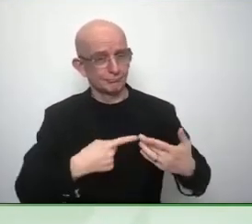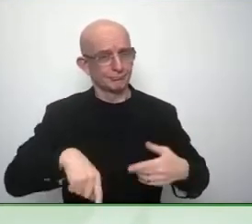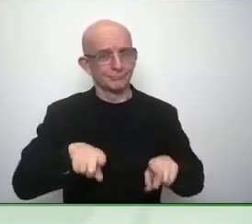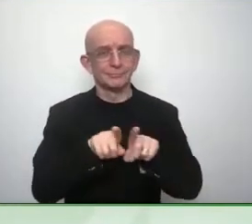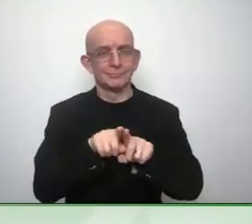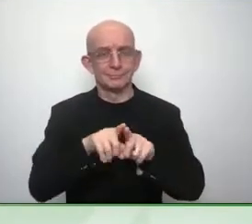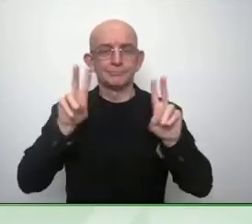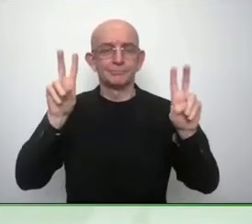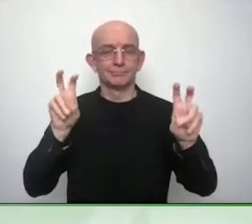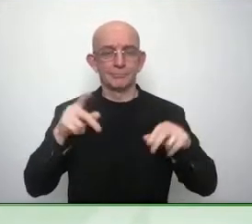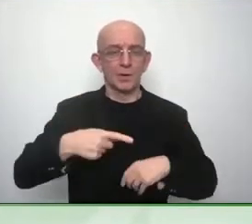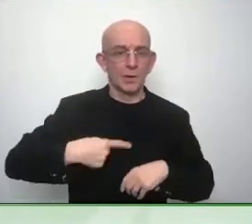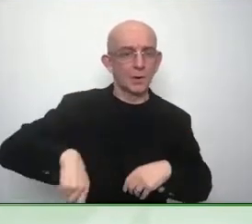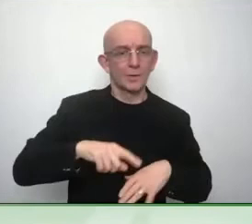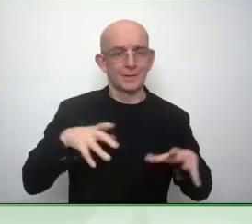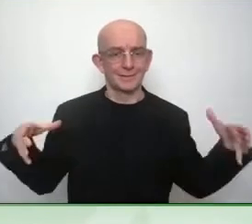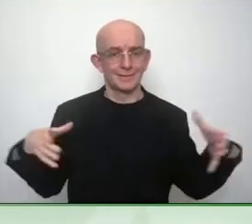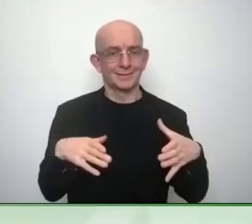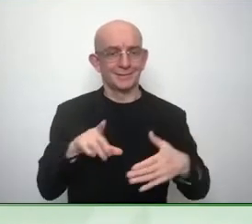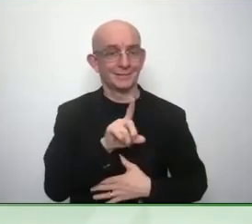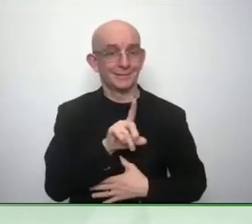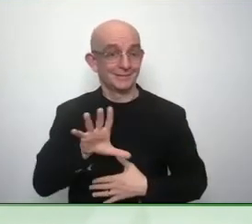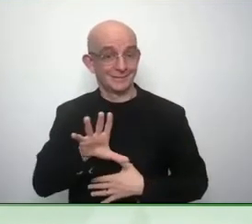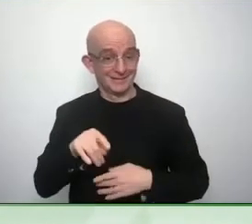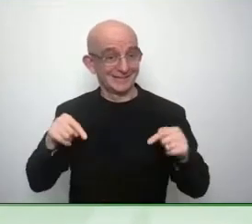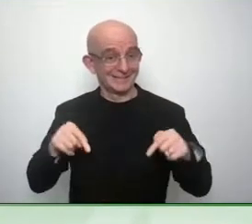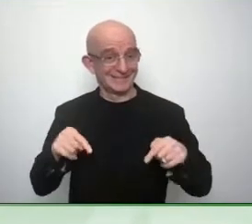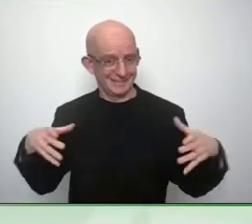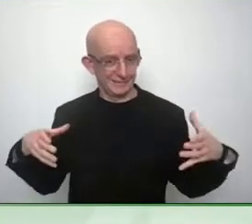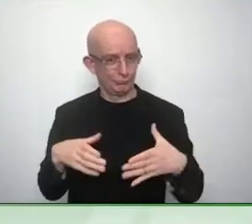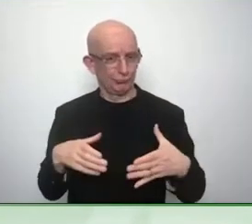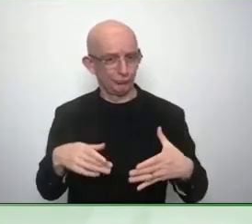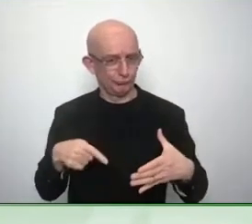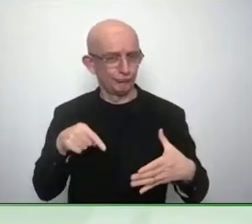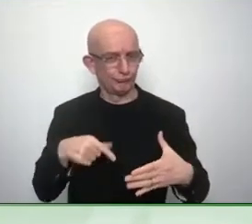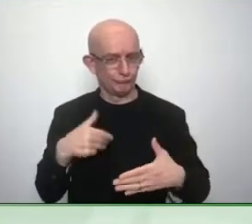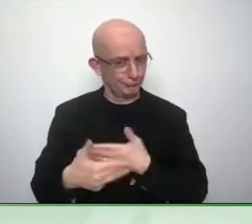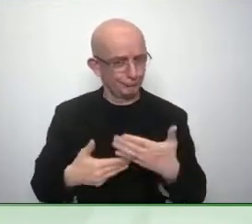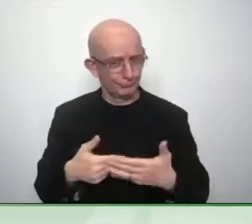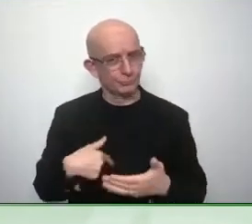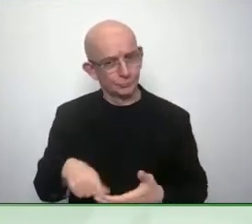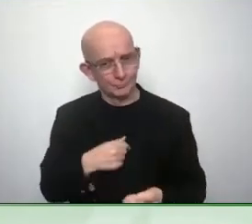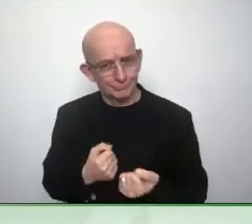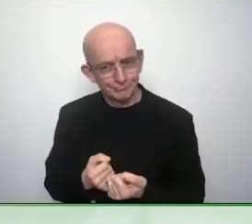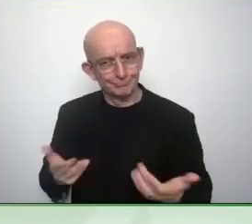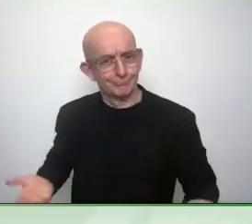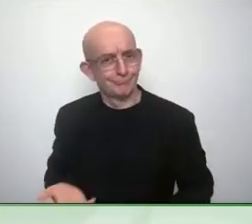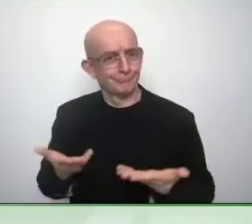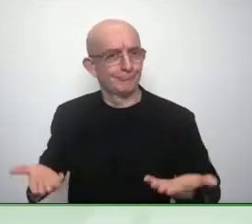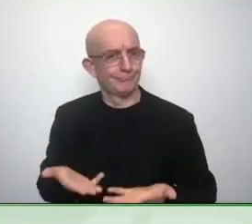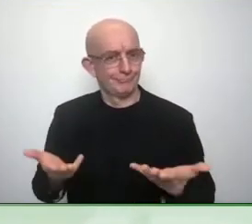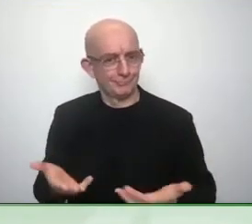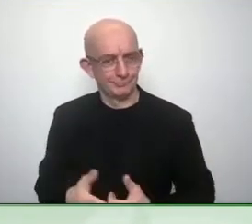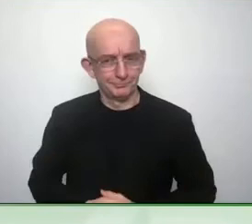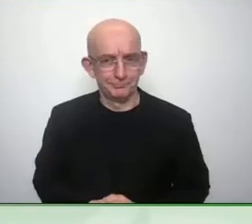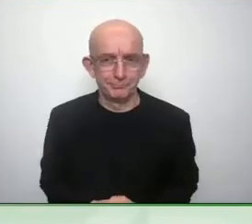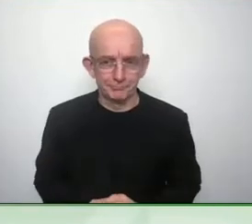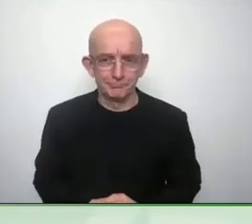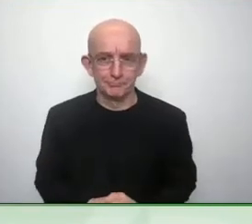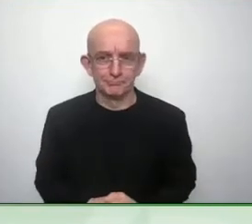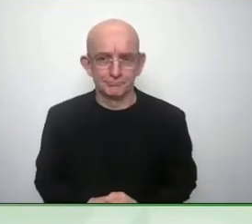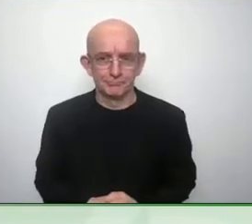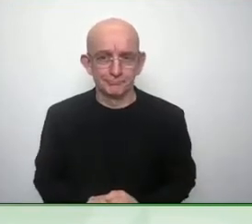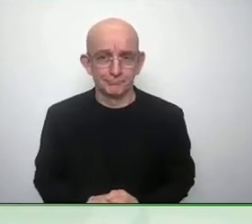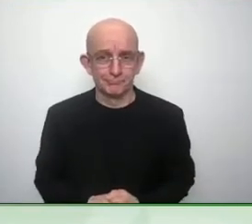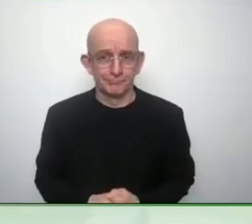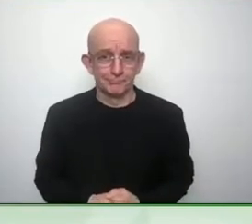most important thing is we're talking about a billion strong plus a billion plus strong and we are really